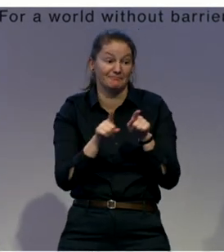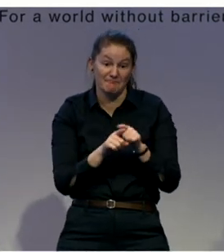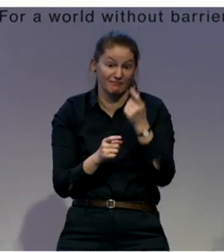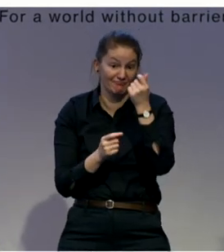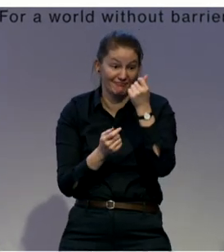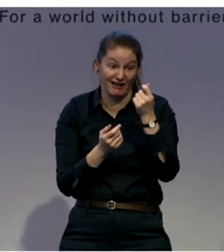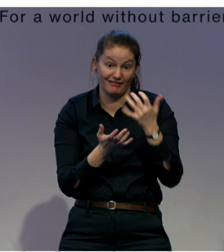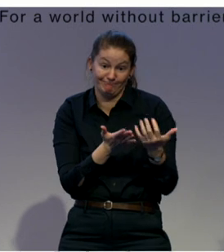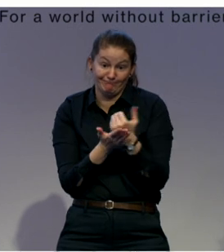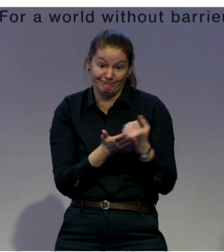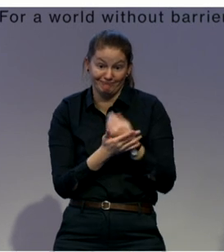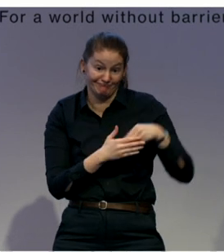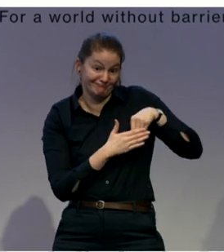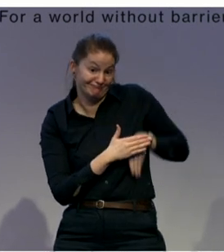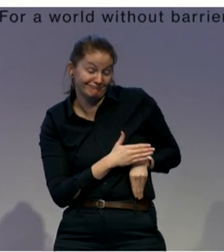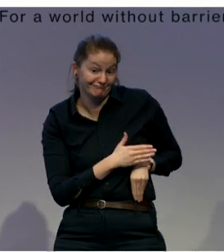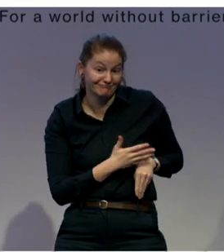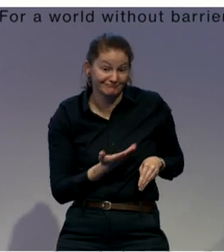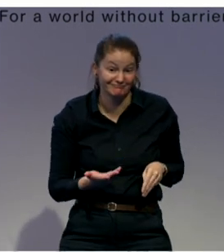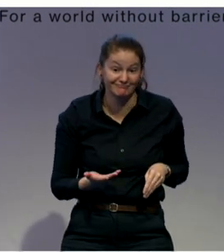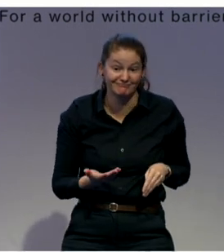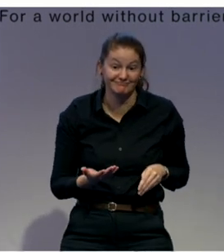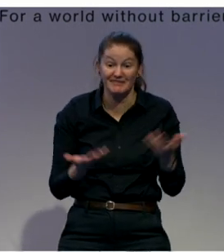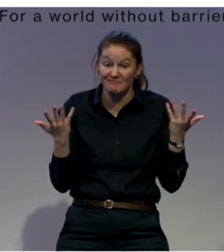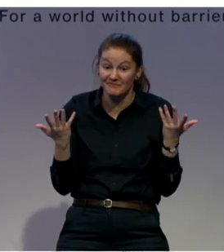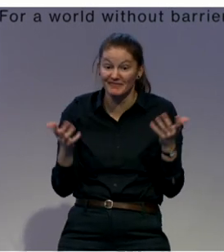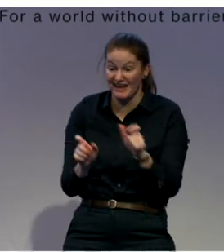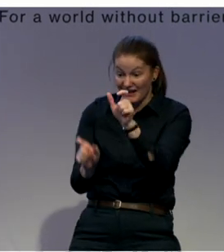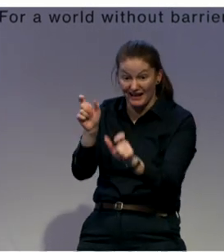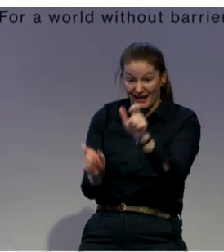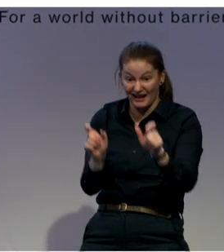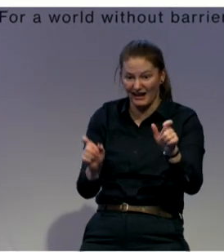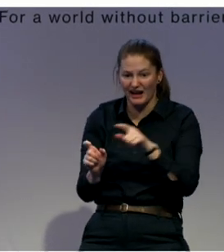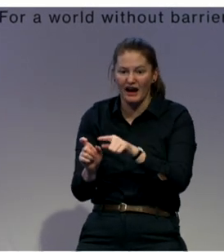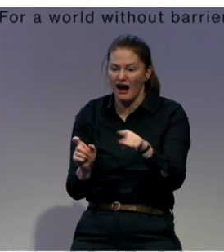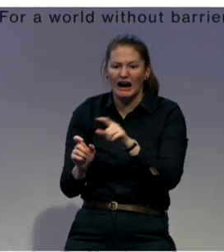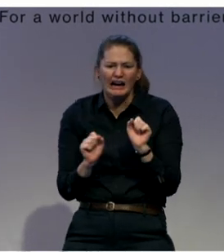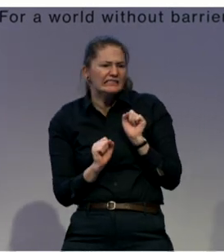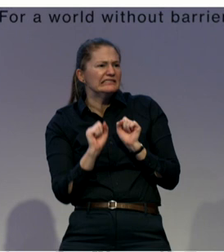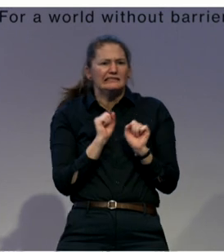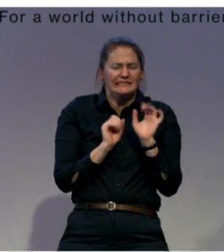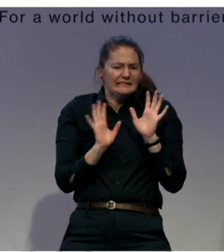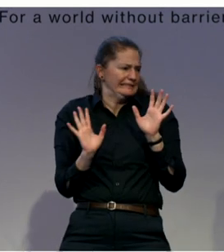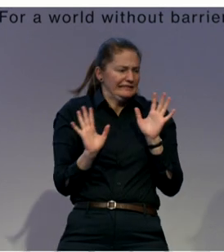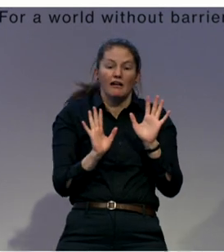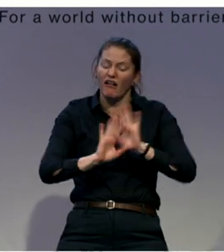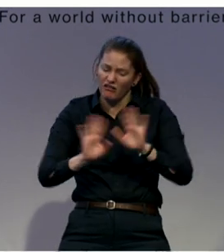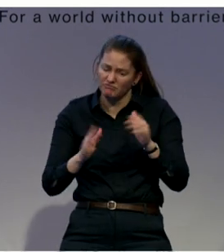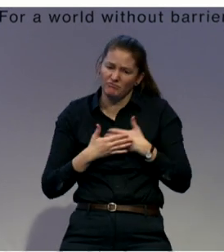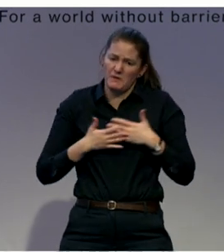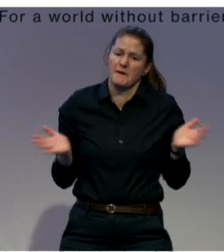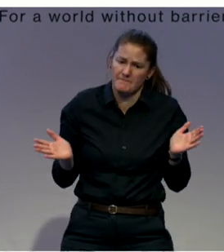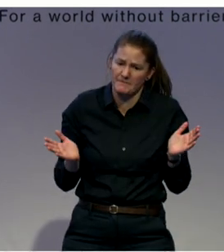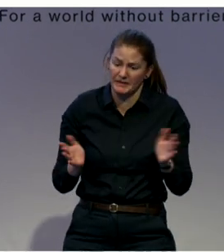resistance and it could not harm children. Managing the process,